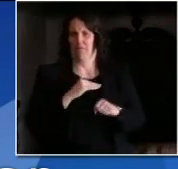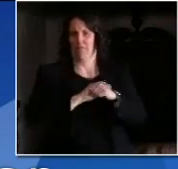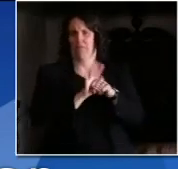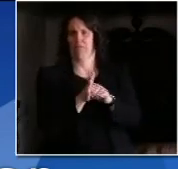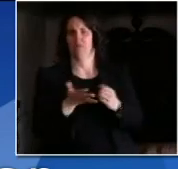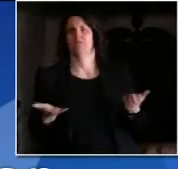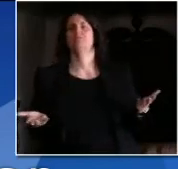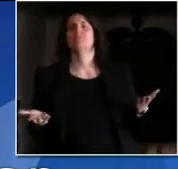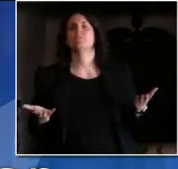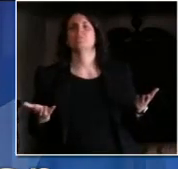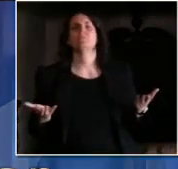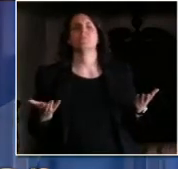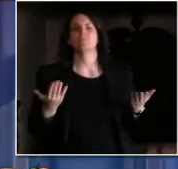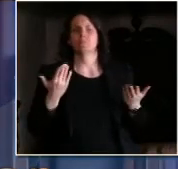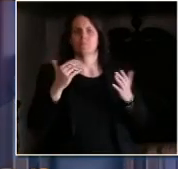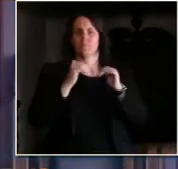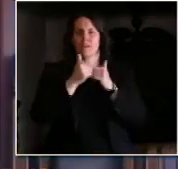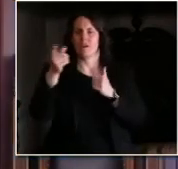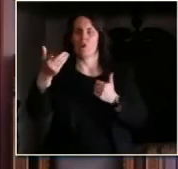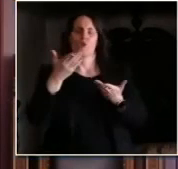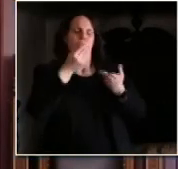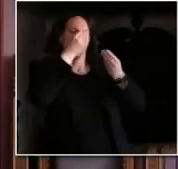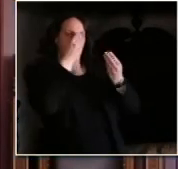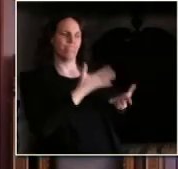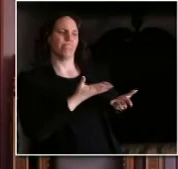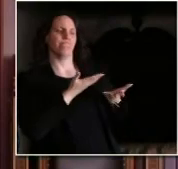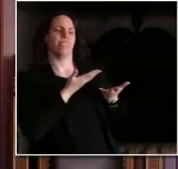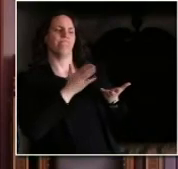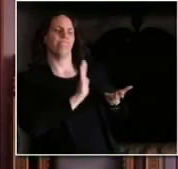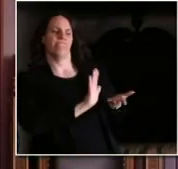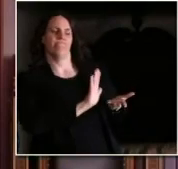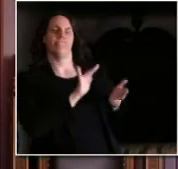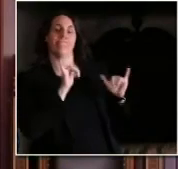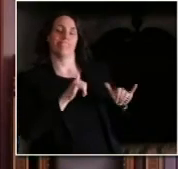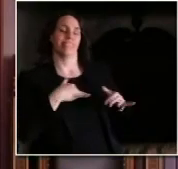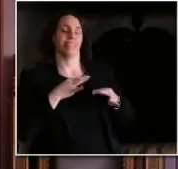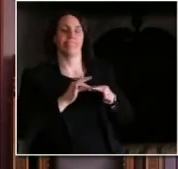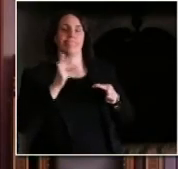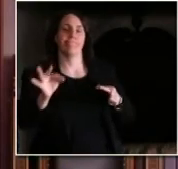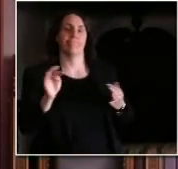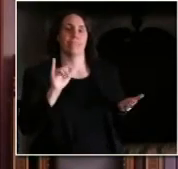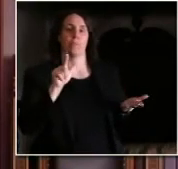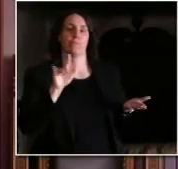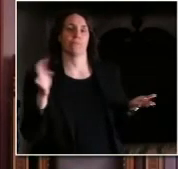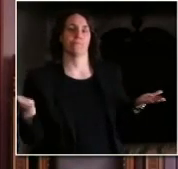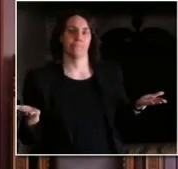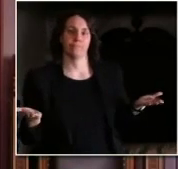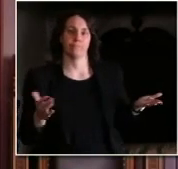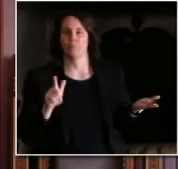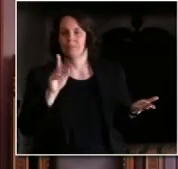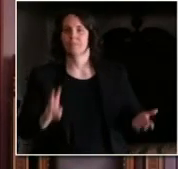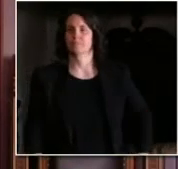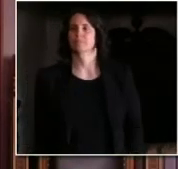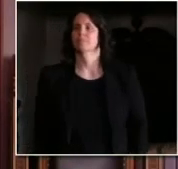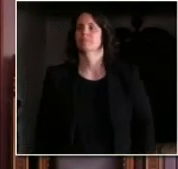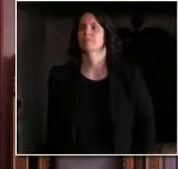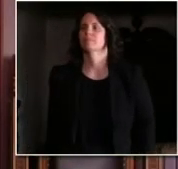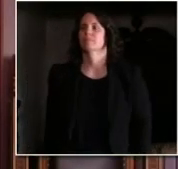well first of all whether they're have active COVID-19